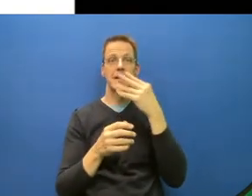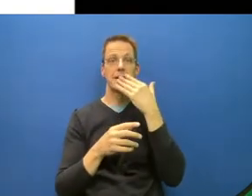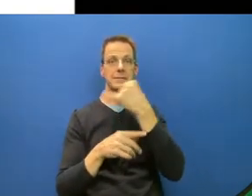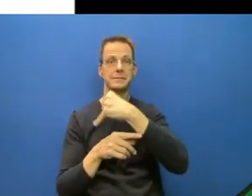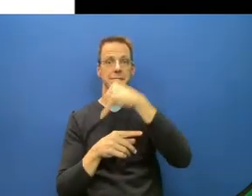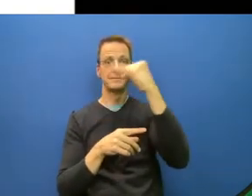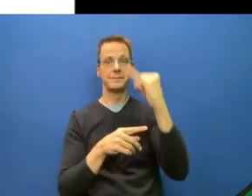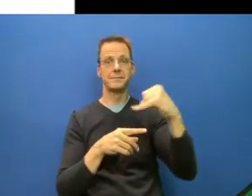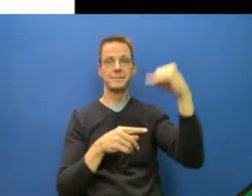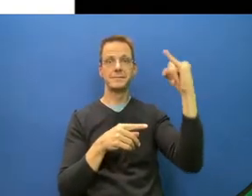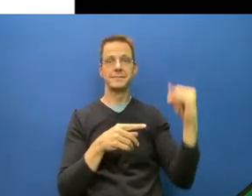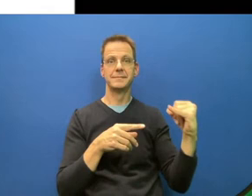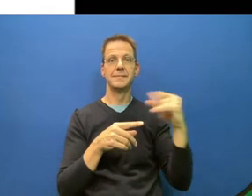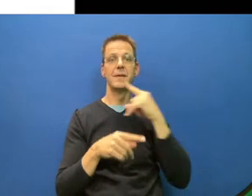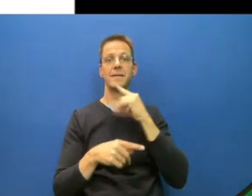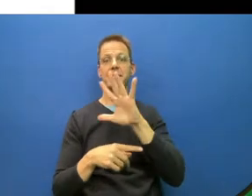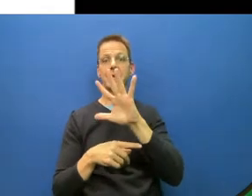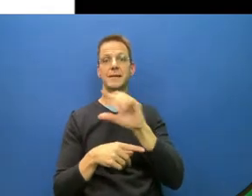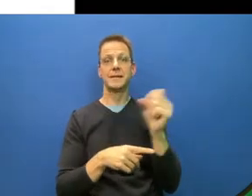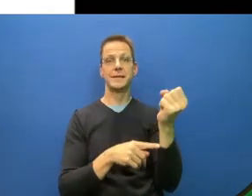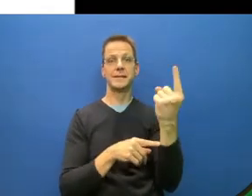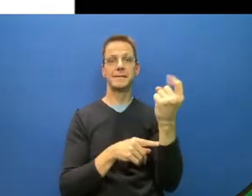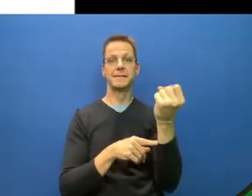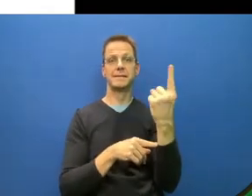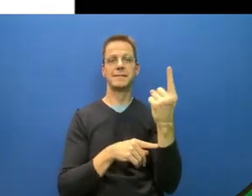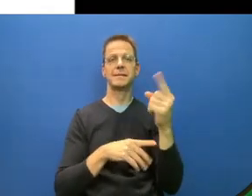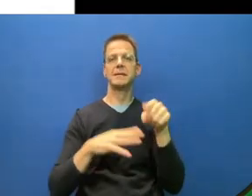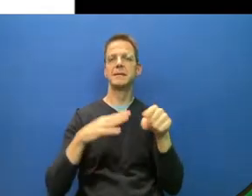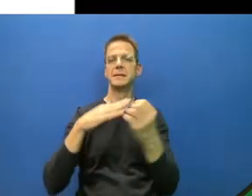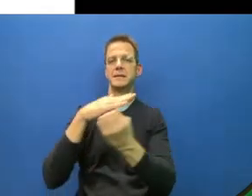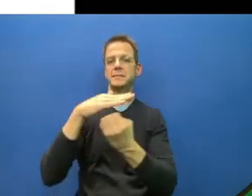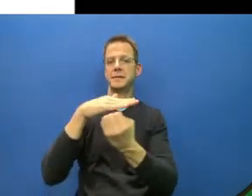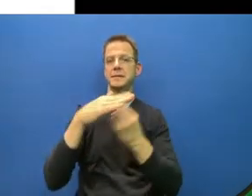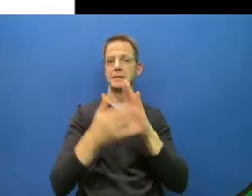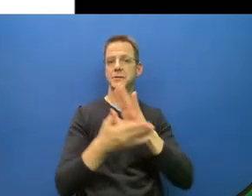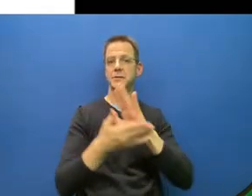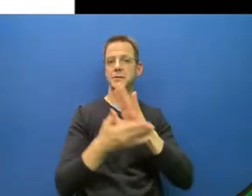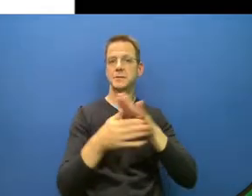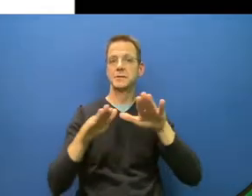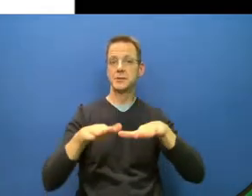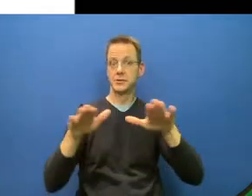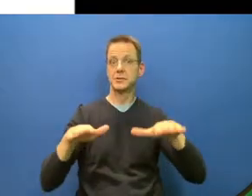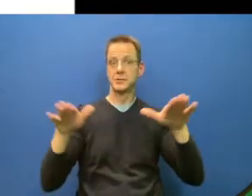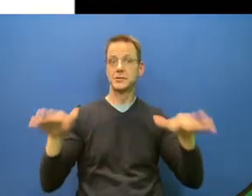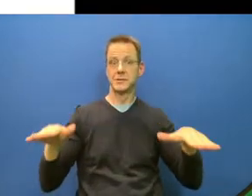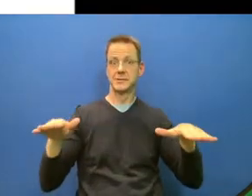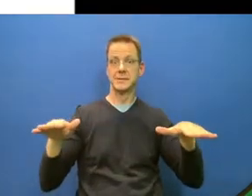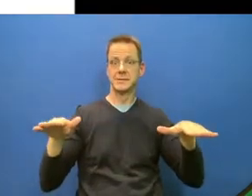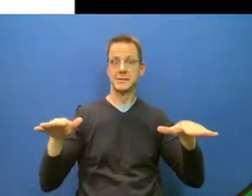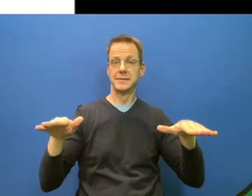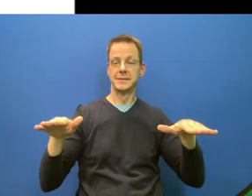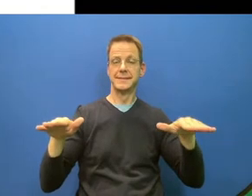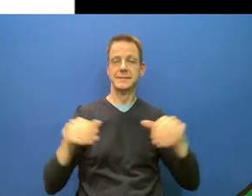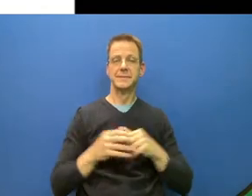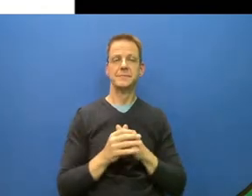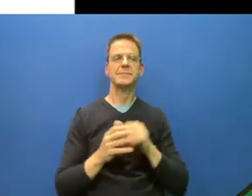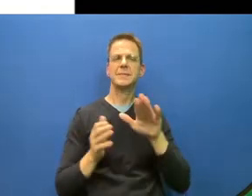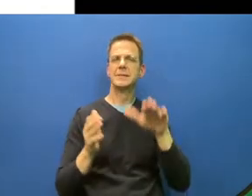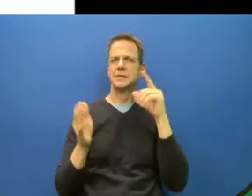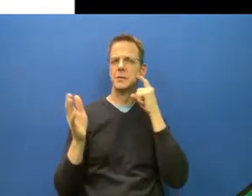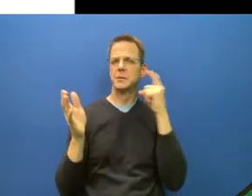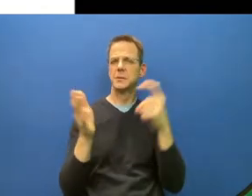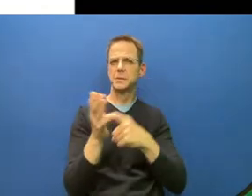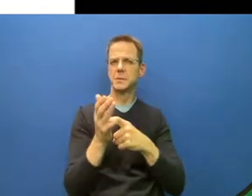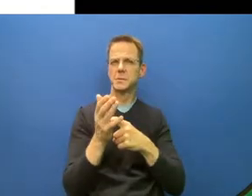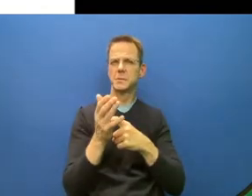children, elementary school children. So we see that they still drive the pandemic in Alberta